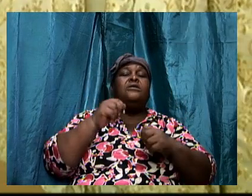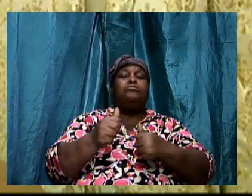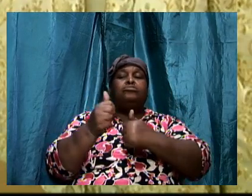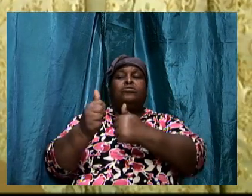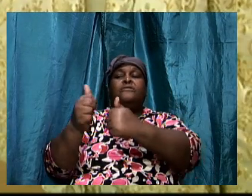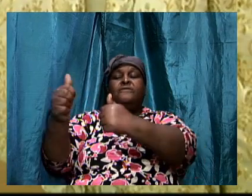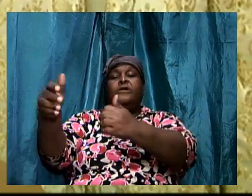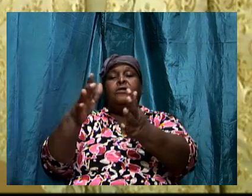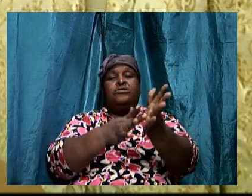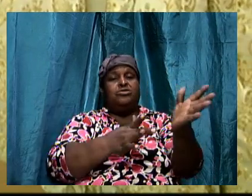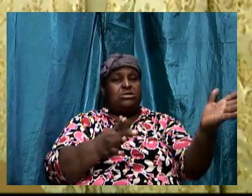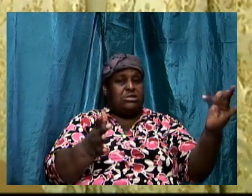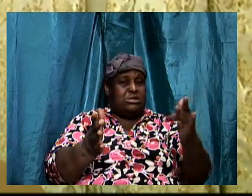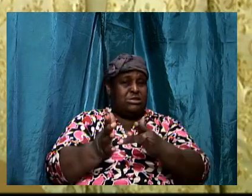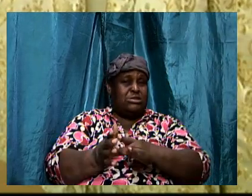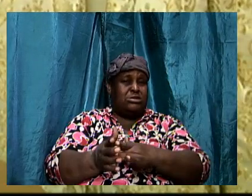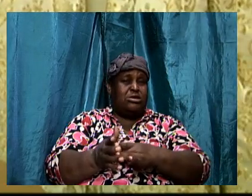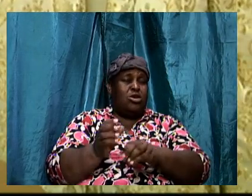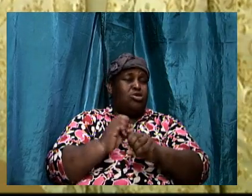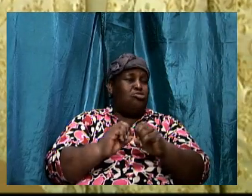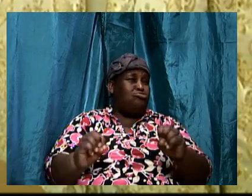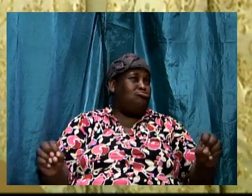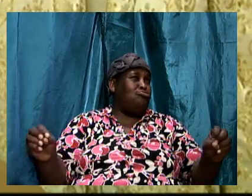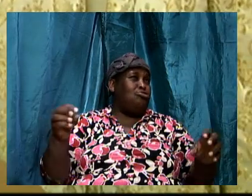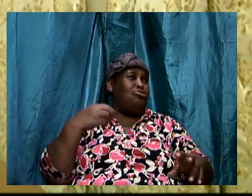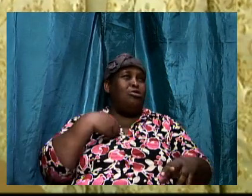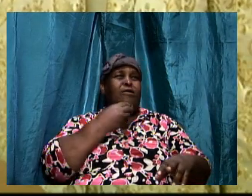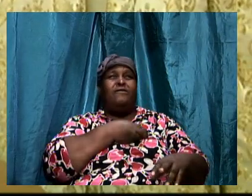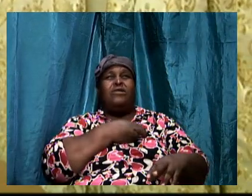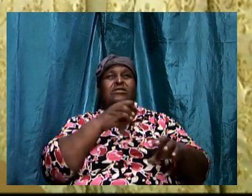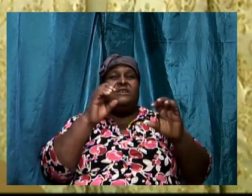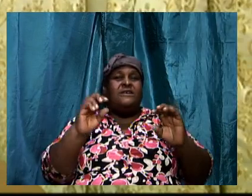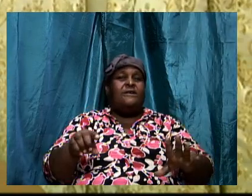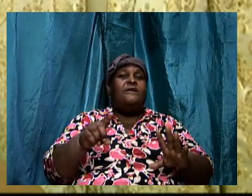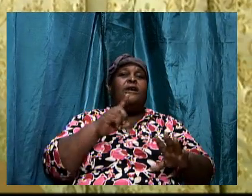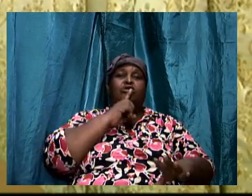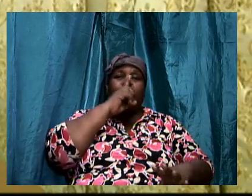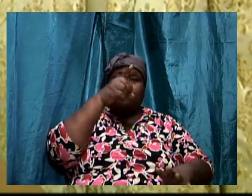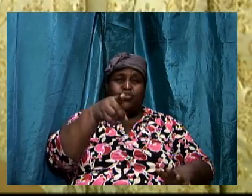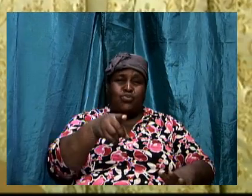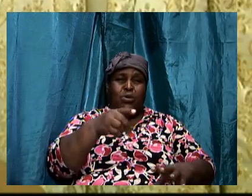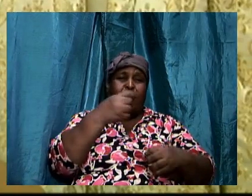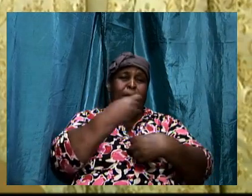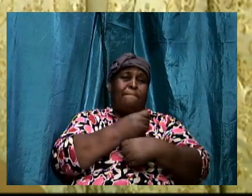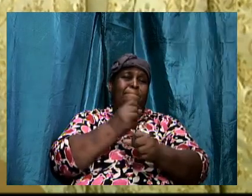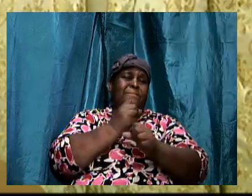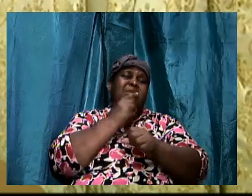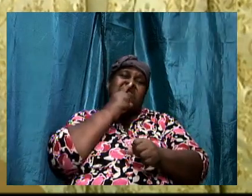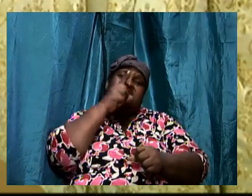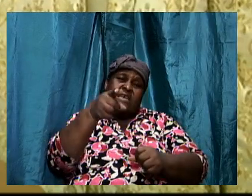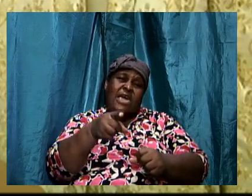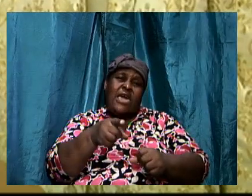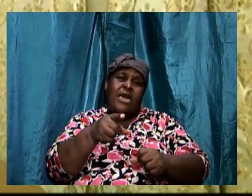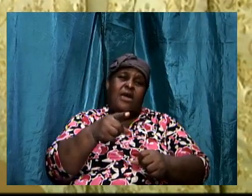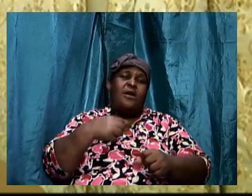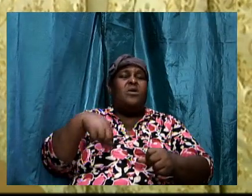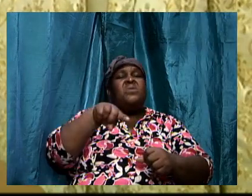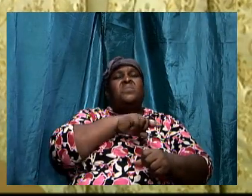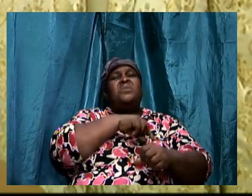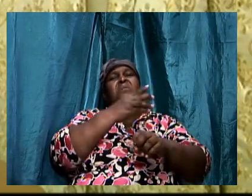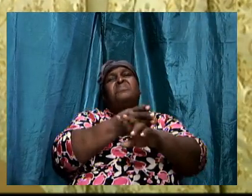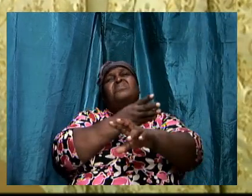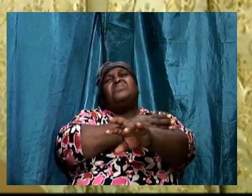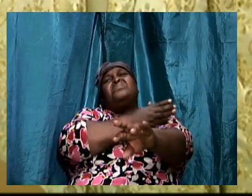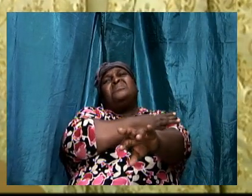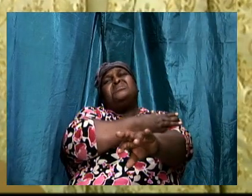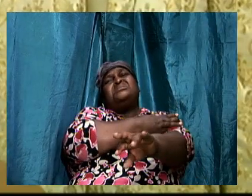us can positively make a declaration that we are progressing and we are victorious and